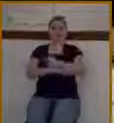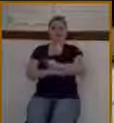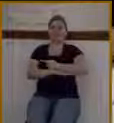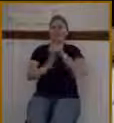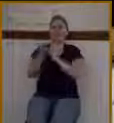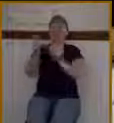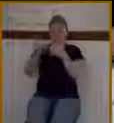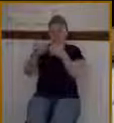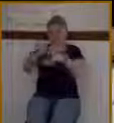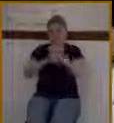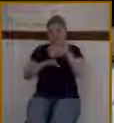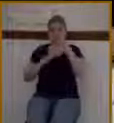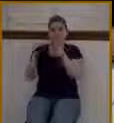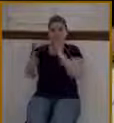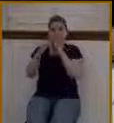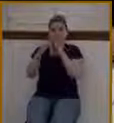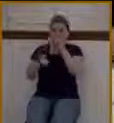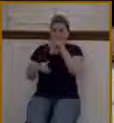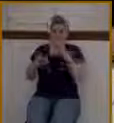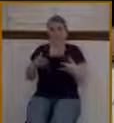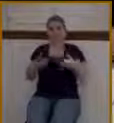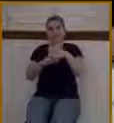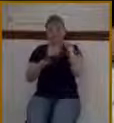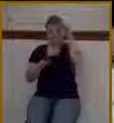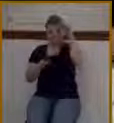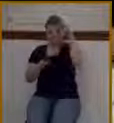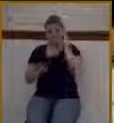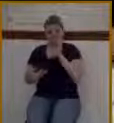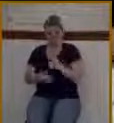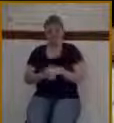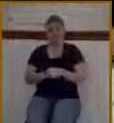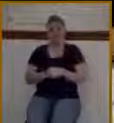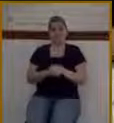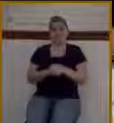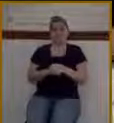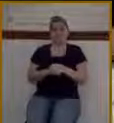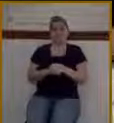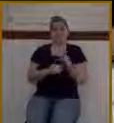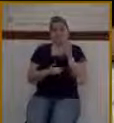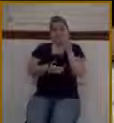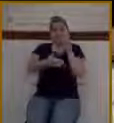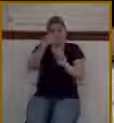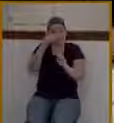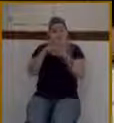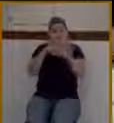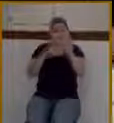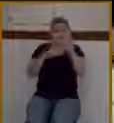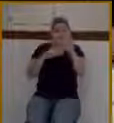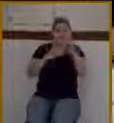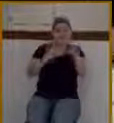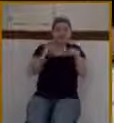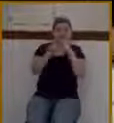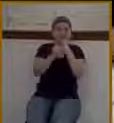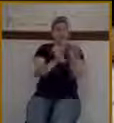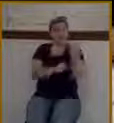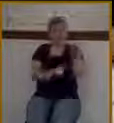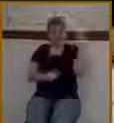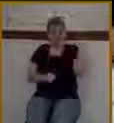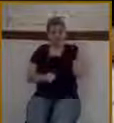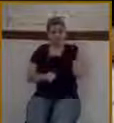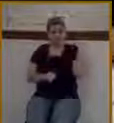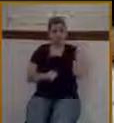would be riding a donkey. He would be riding a colt. This was prophesied 500 years before by the prophet